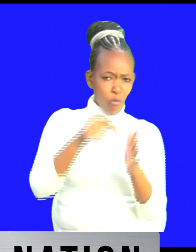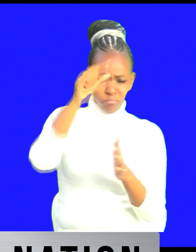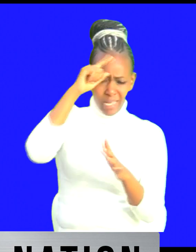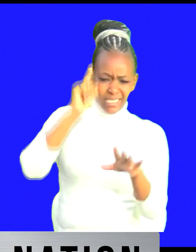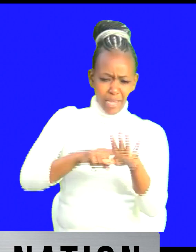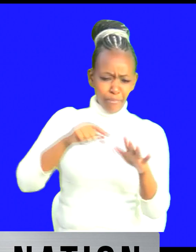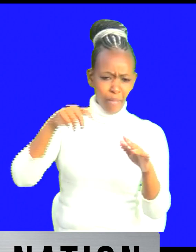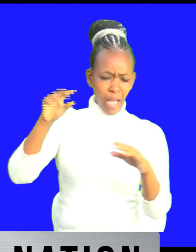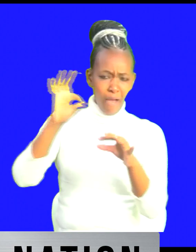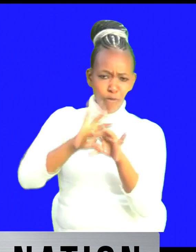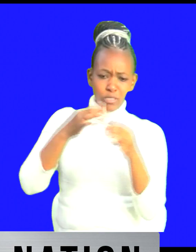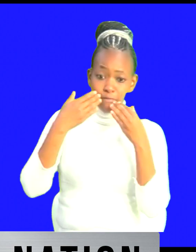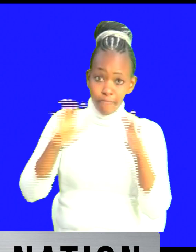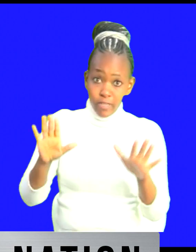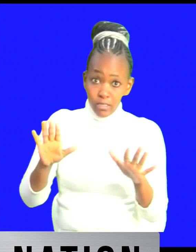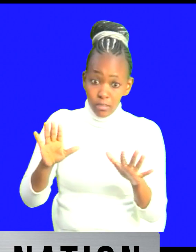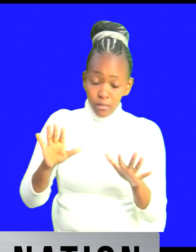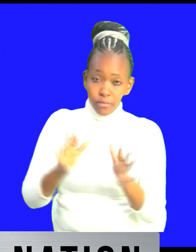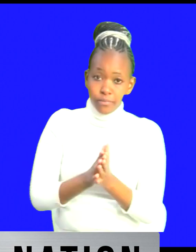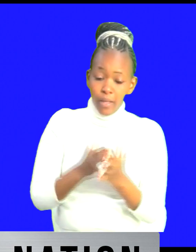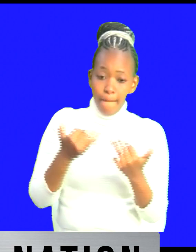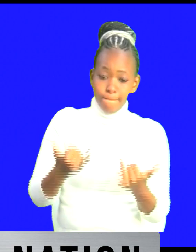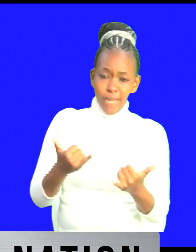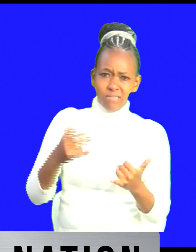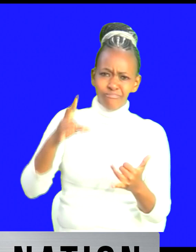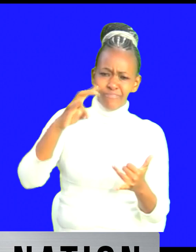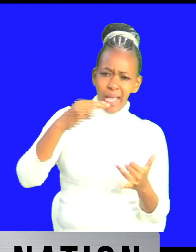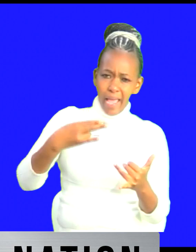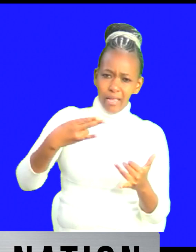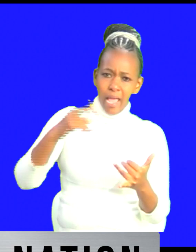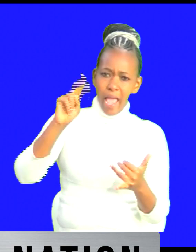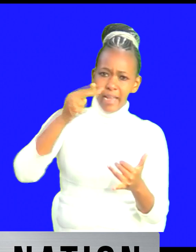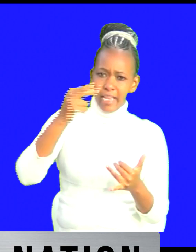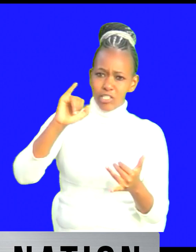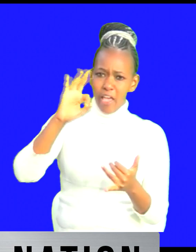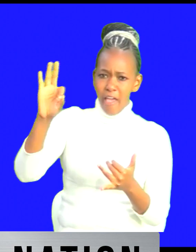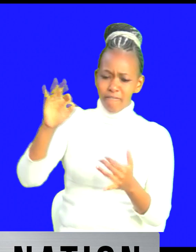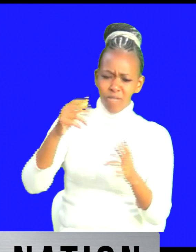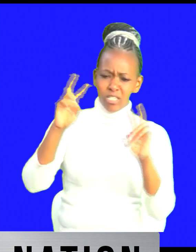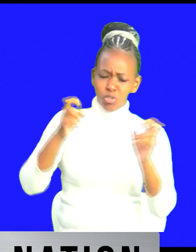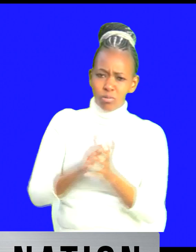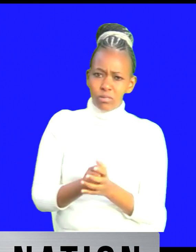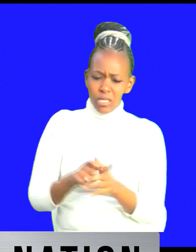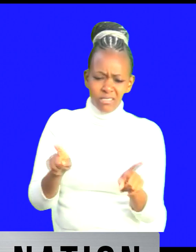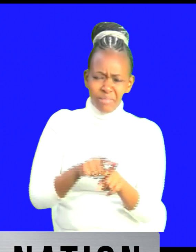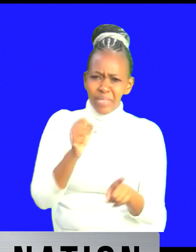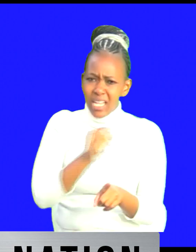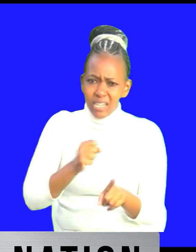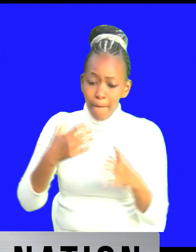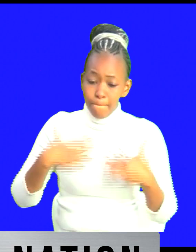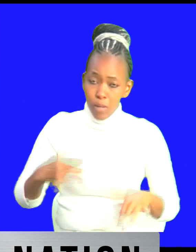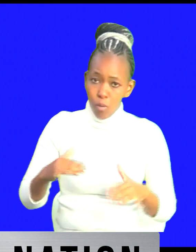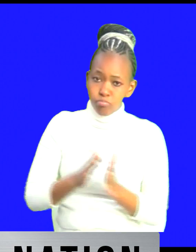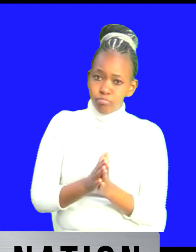they came in something started and then now we have the nh nhif issues uh elderly people have been taken